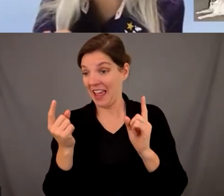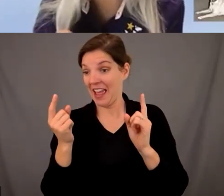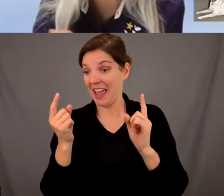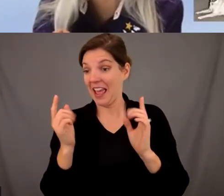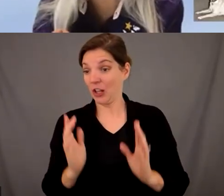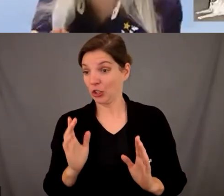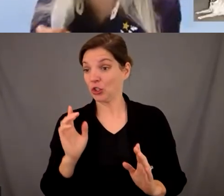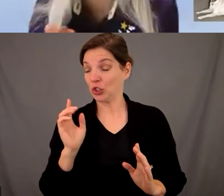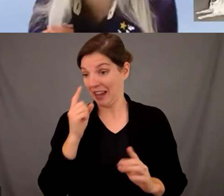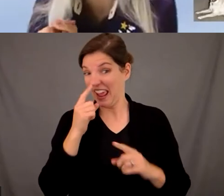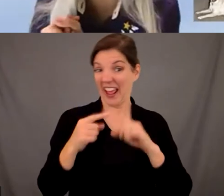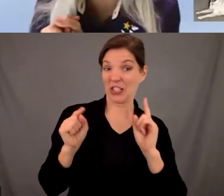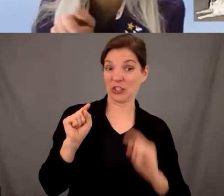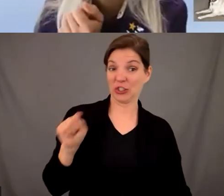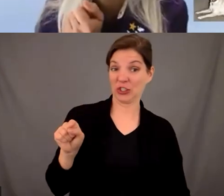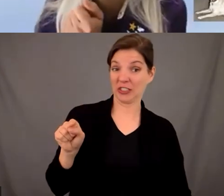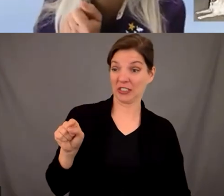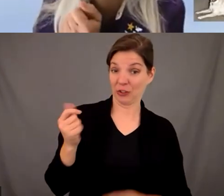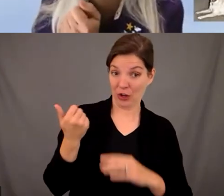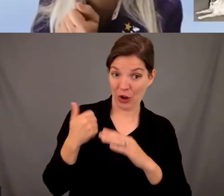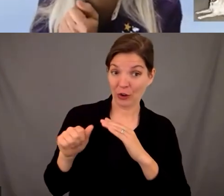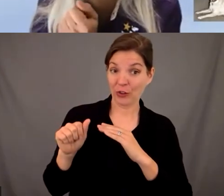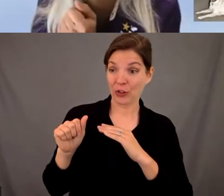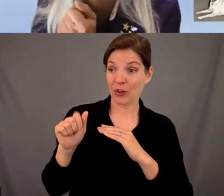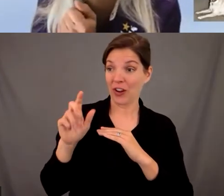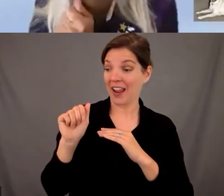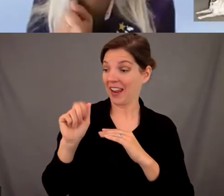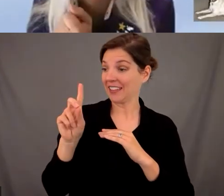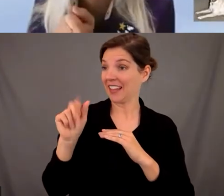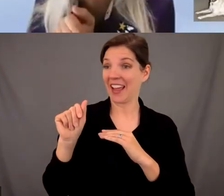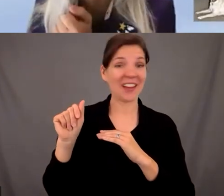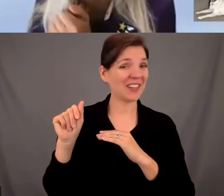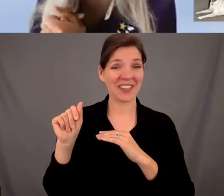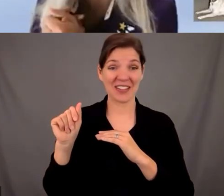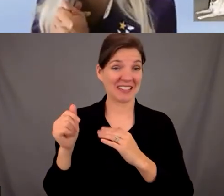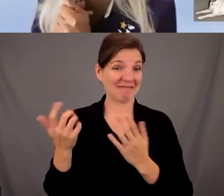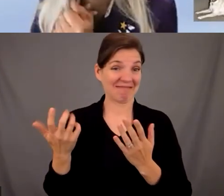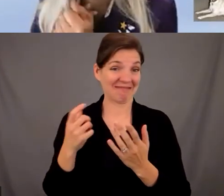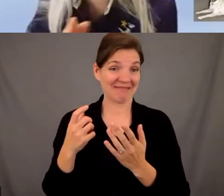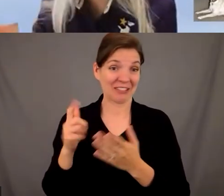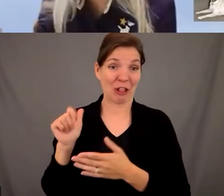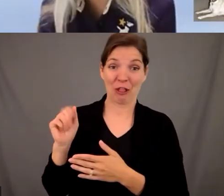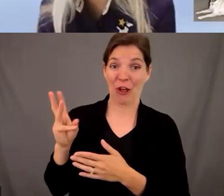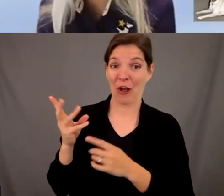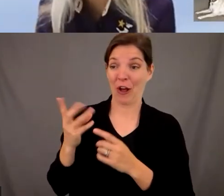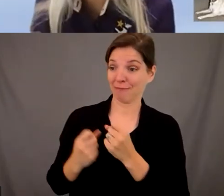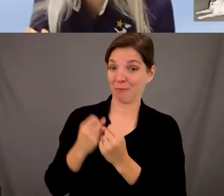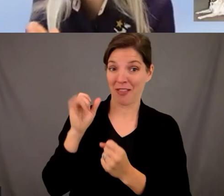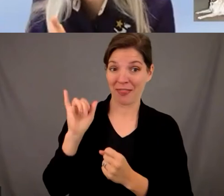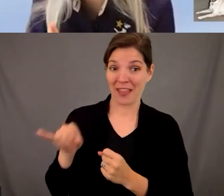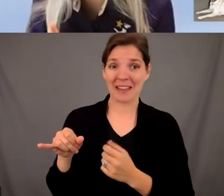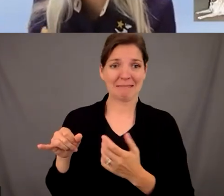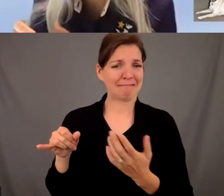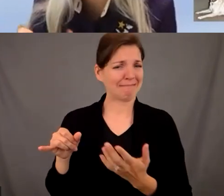does not preclude that person from being able to come to the event with their service dog i don't really know if there's